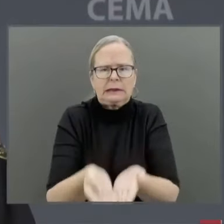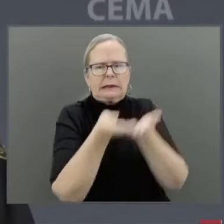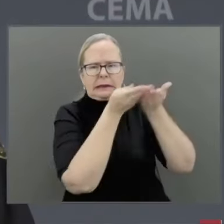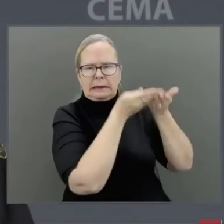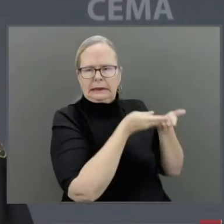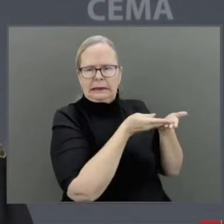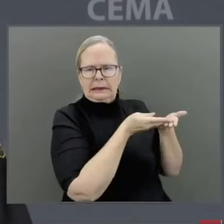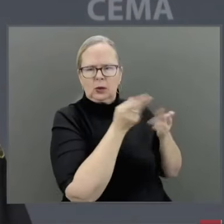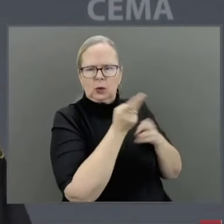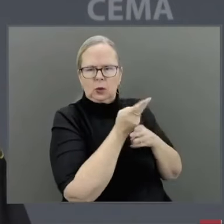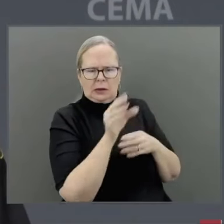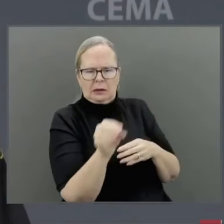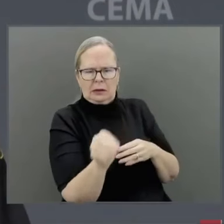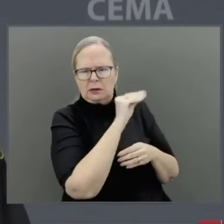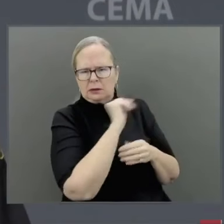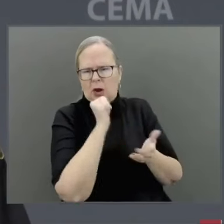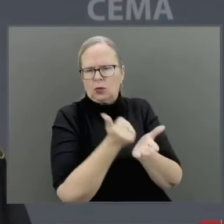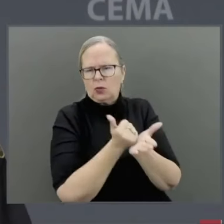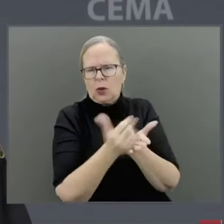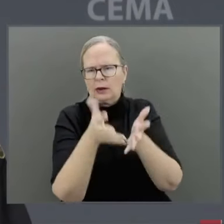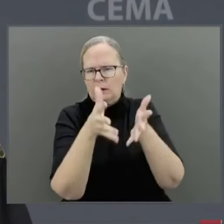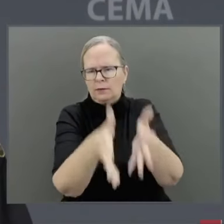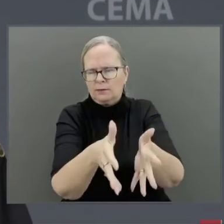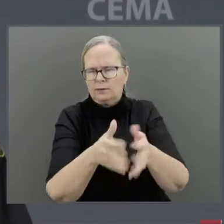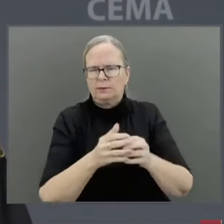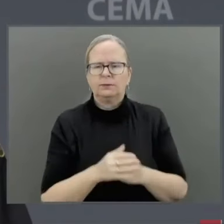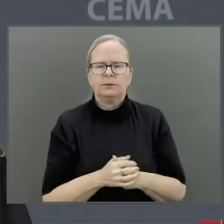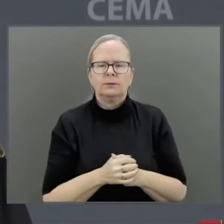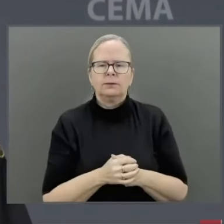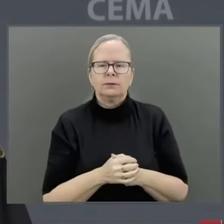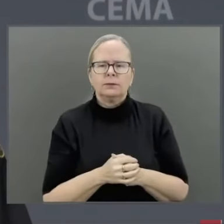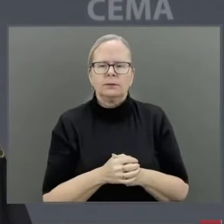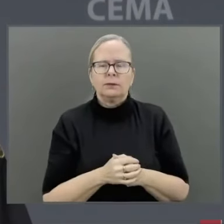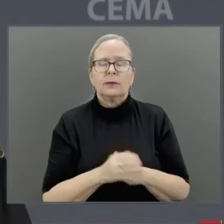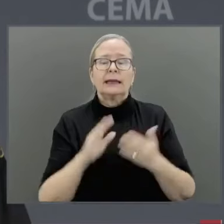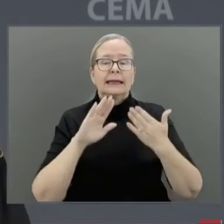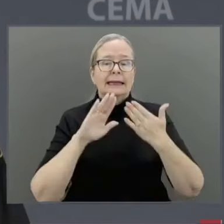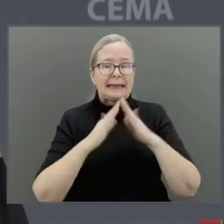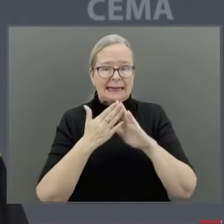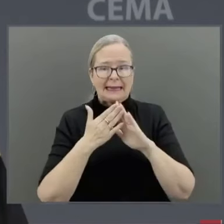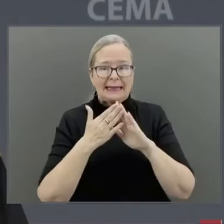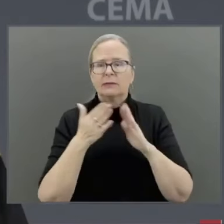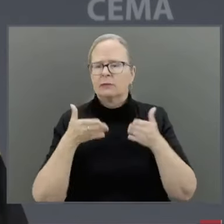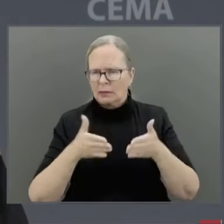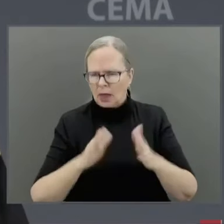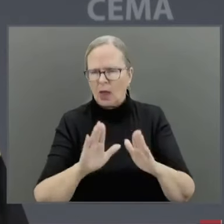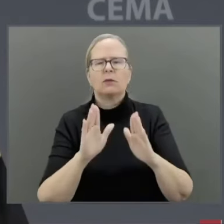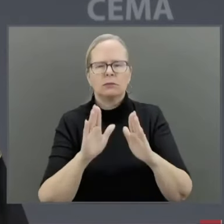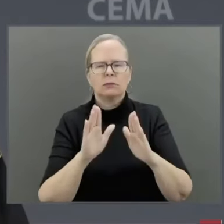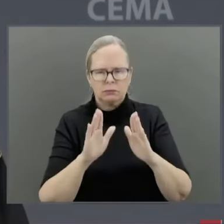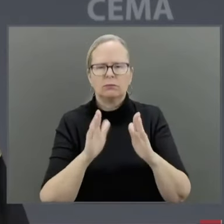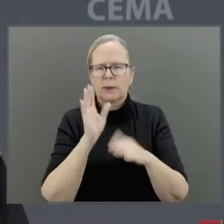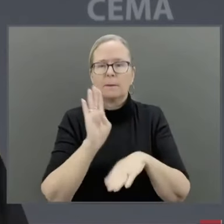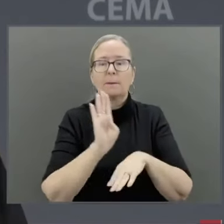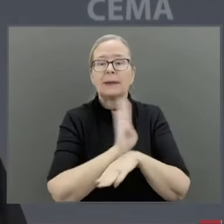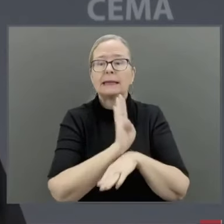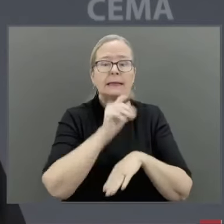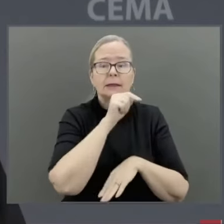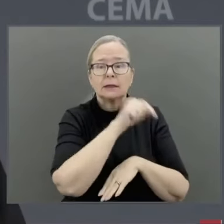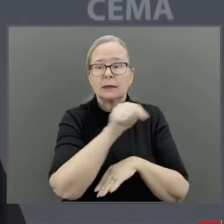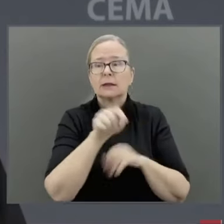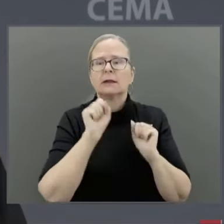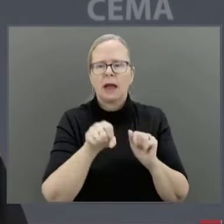to open two locations over the next days on the Bow River to provide non-potable water for construction work.